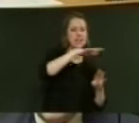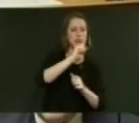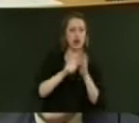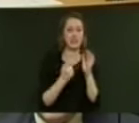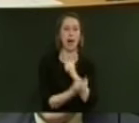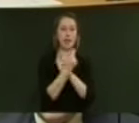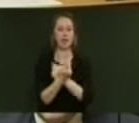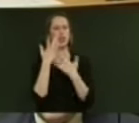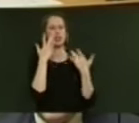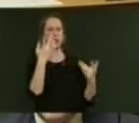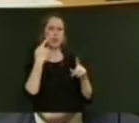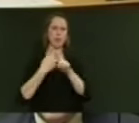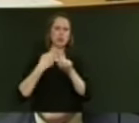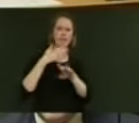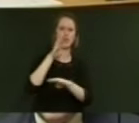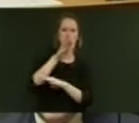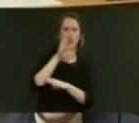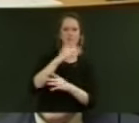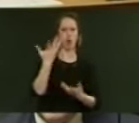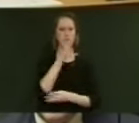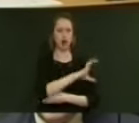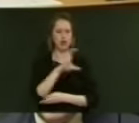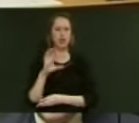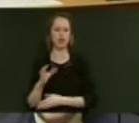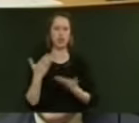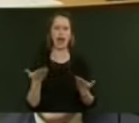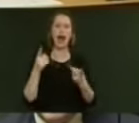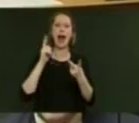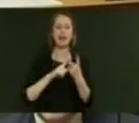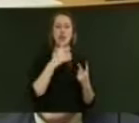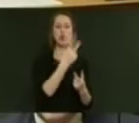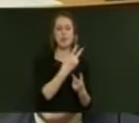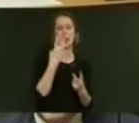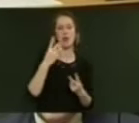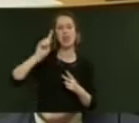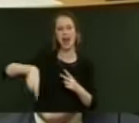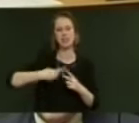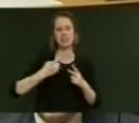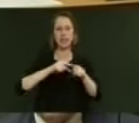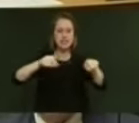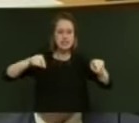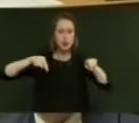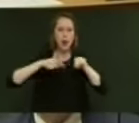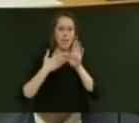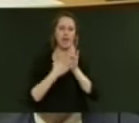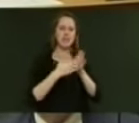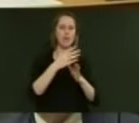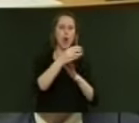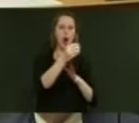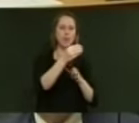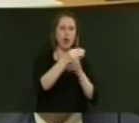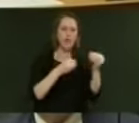to the positive future investors see for Christchurch and 23,000 square metres of office space has been completed.